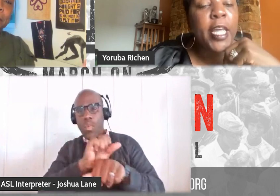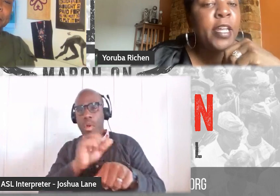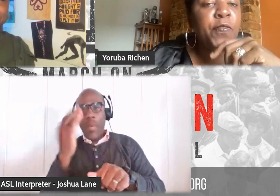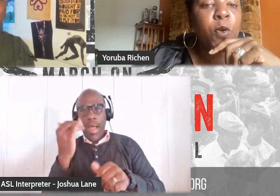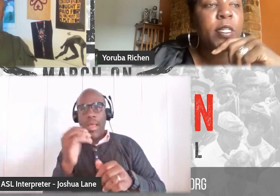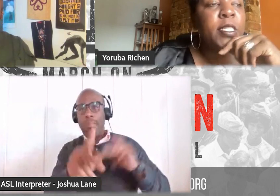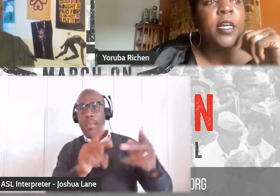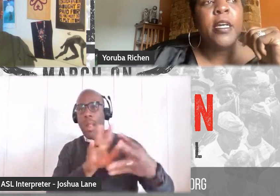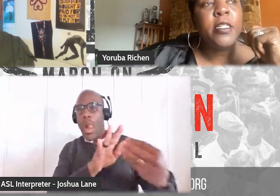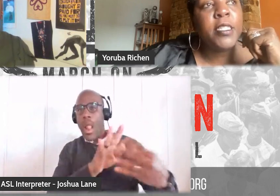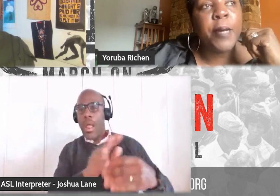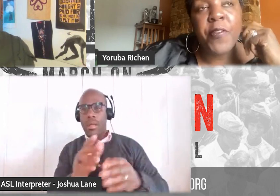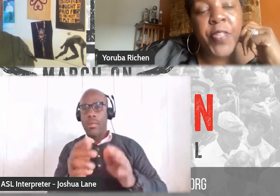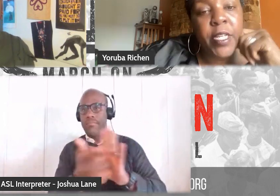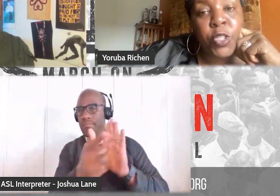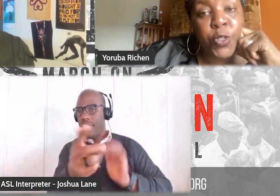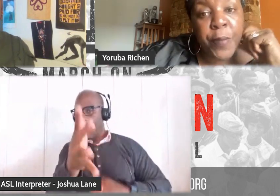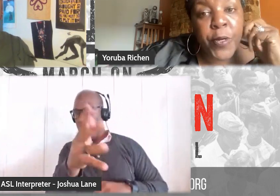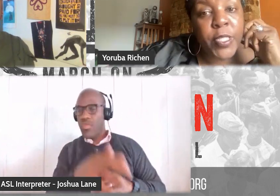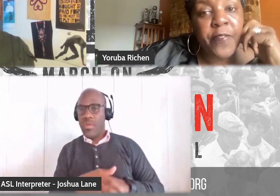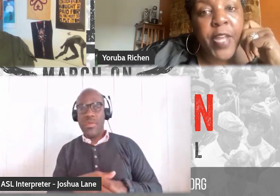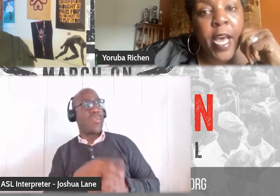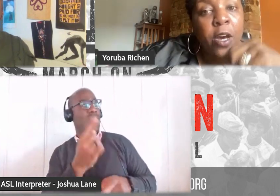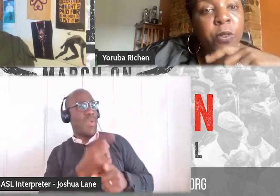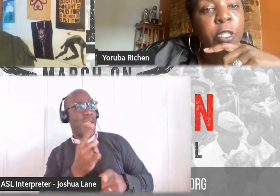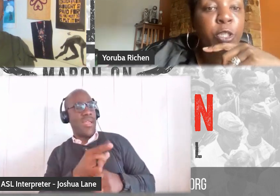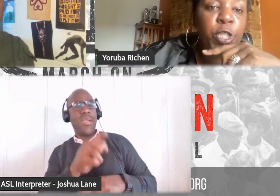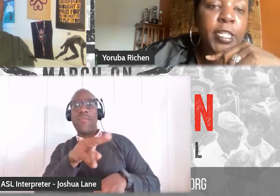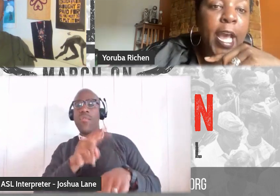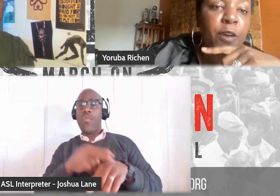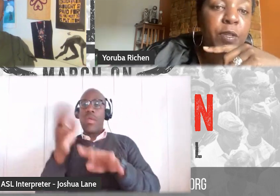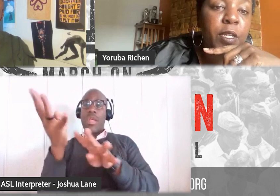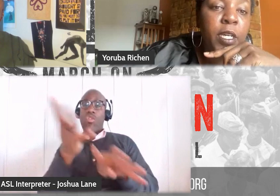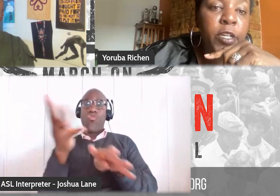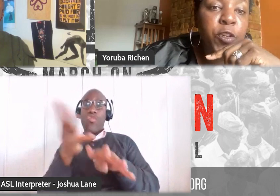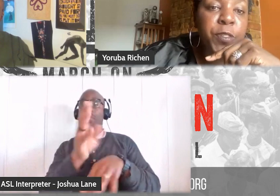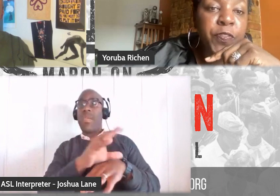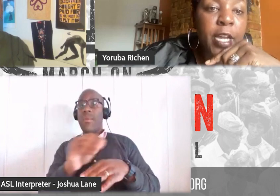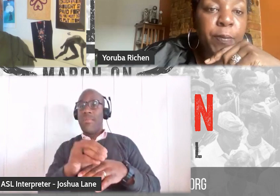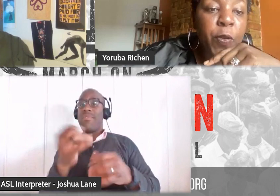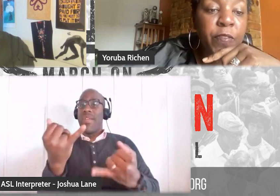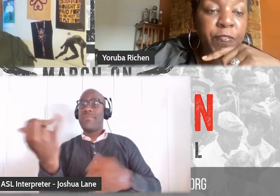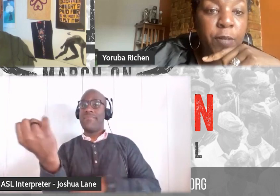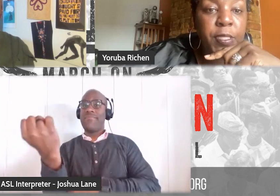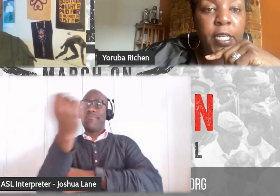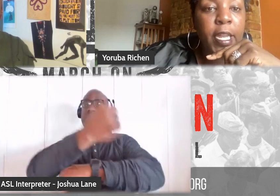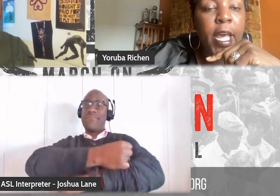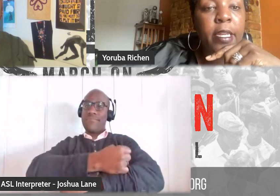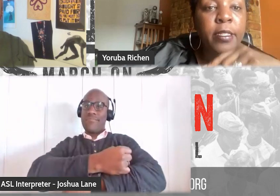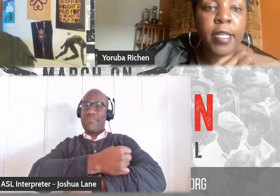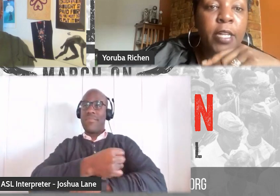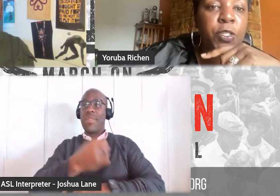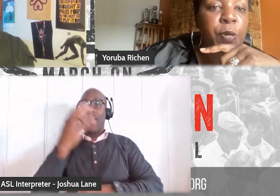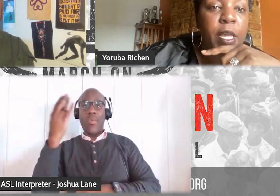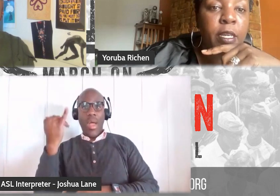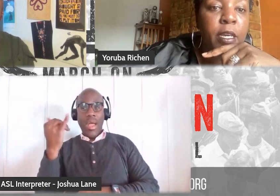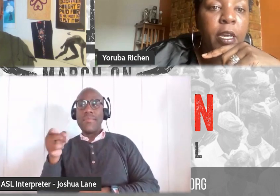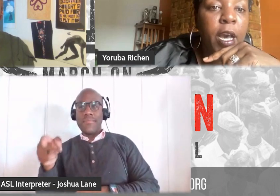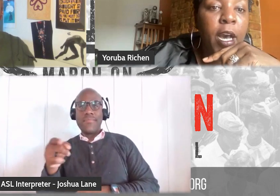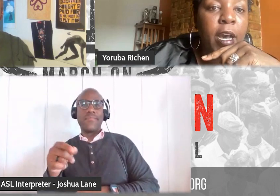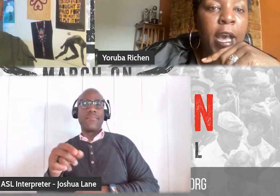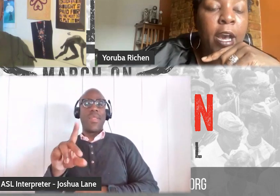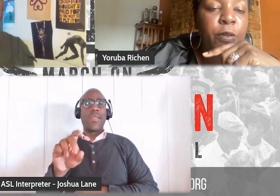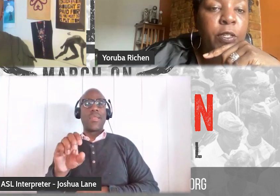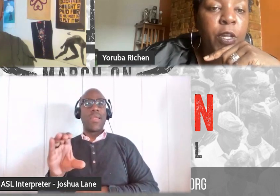changing. And then, of course, some of these streamers have now, you know, shut down in terms of documentary film. CNN is not doing